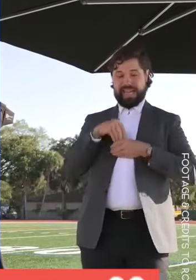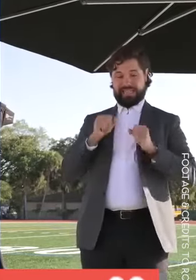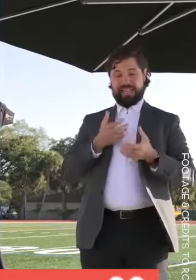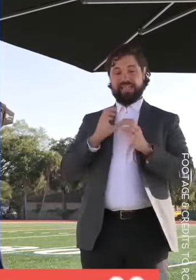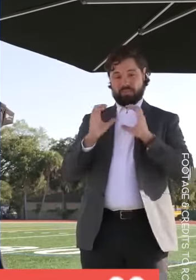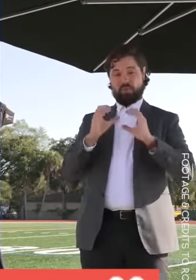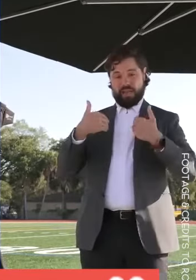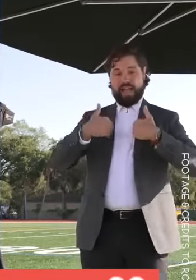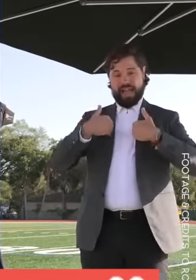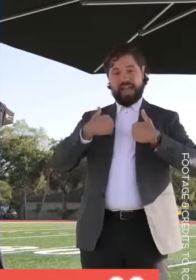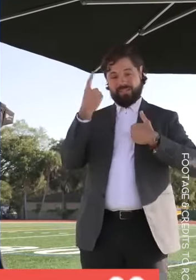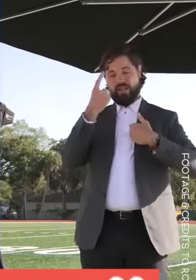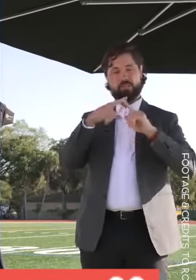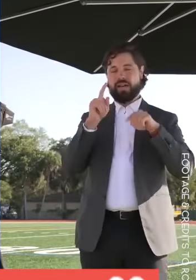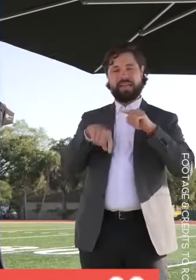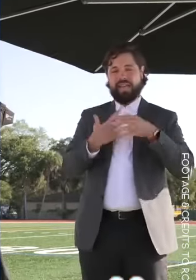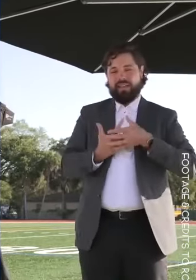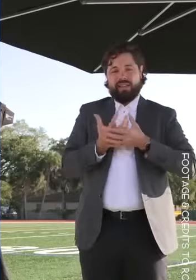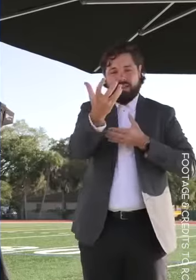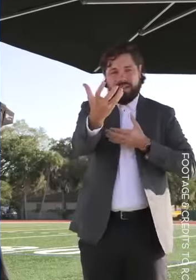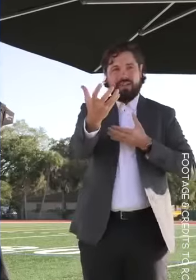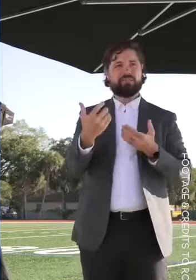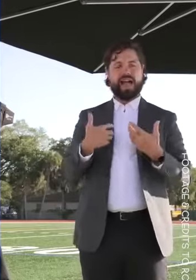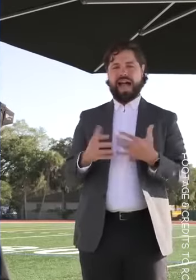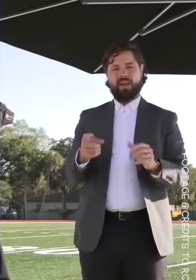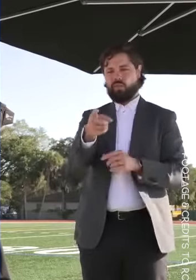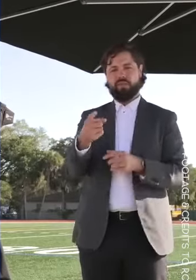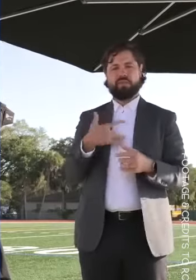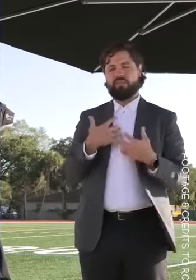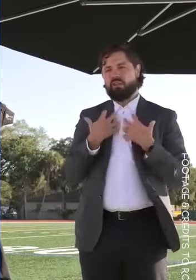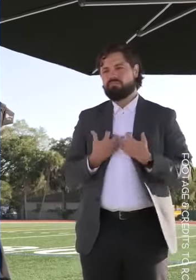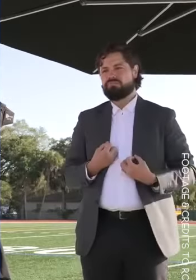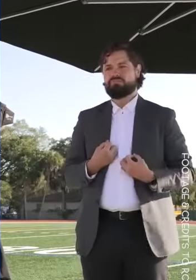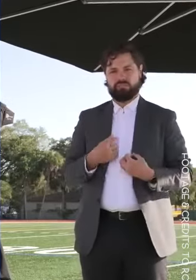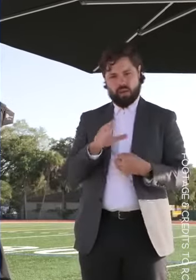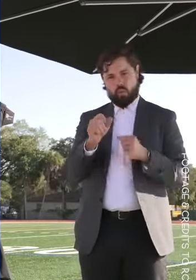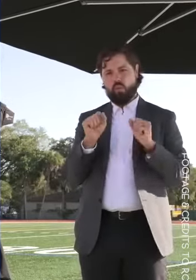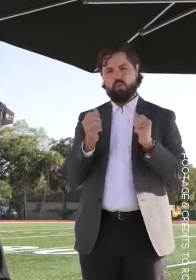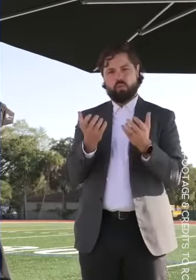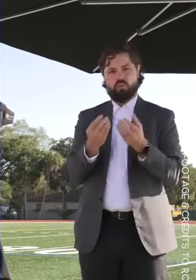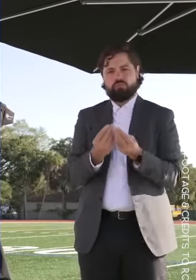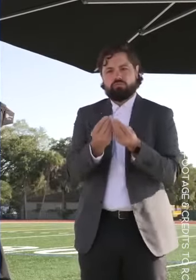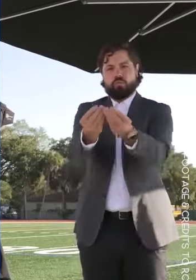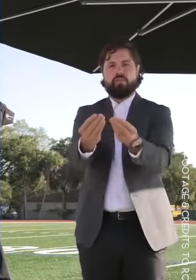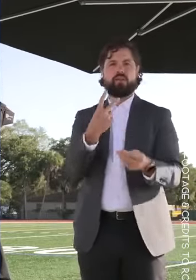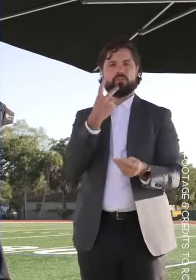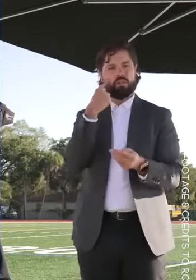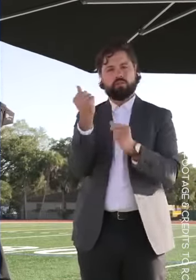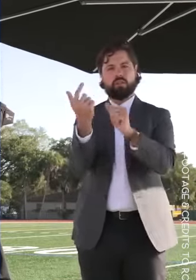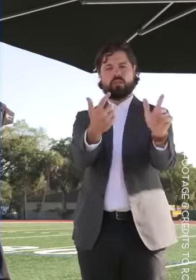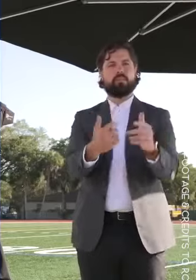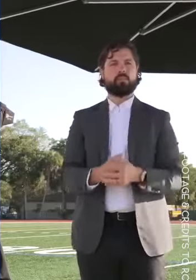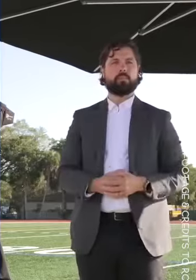dedicated to relieving them from suffering in silence and to giving them voices to choose their own way. What is your dream?